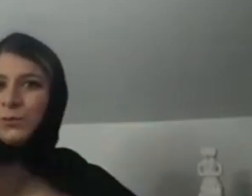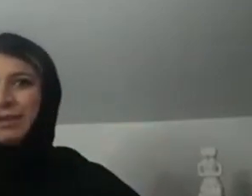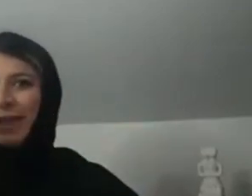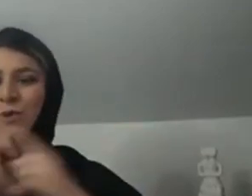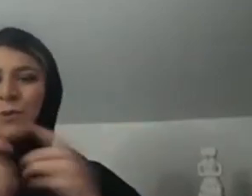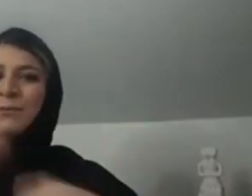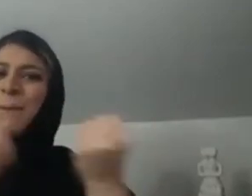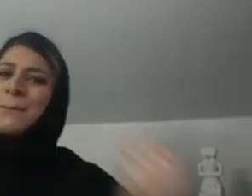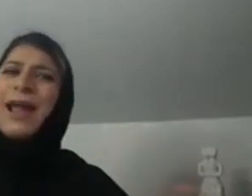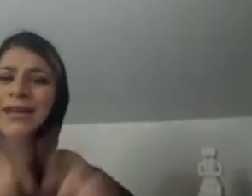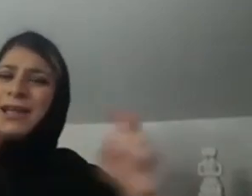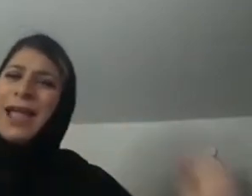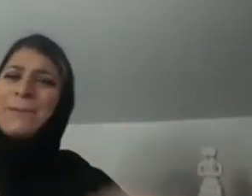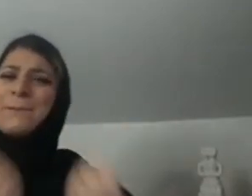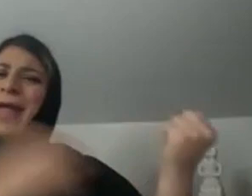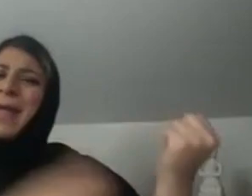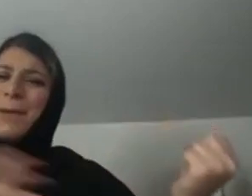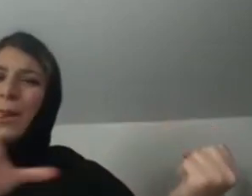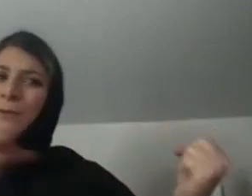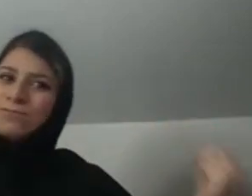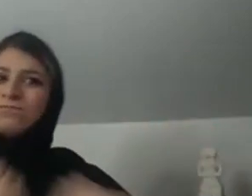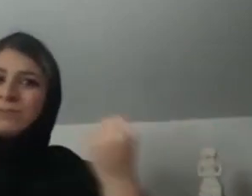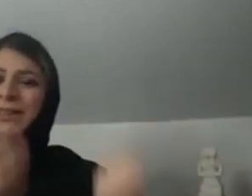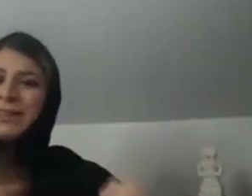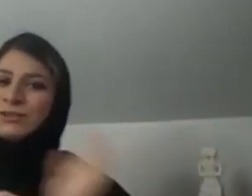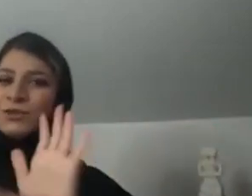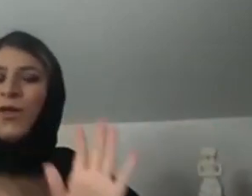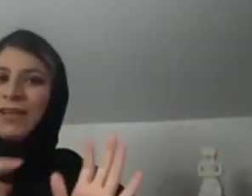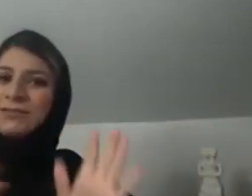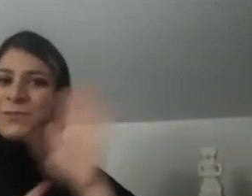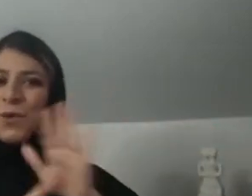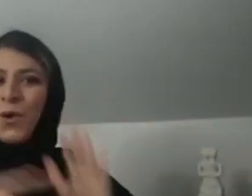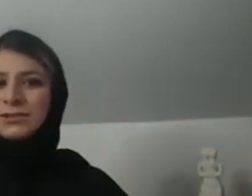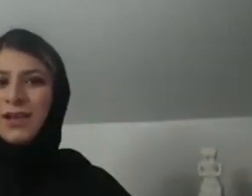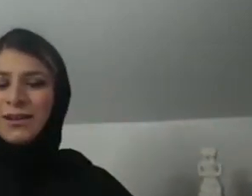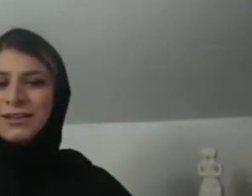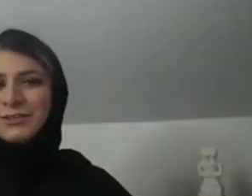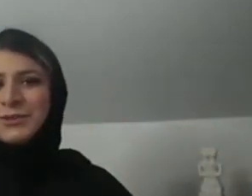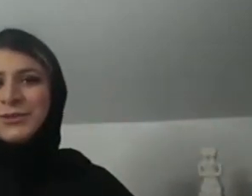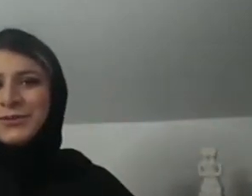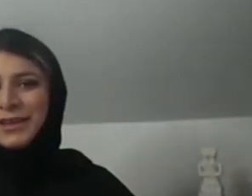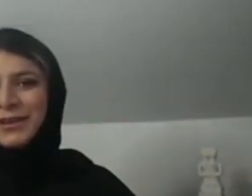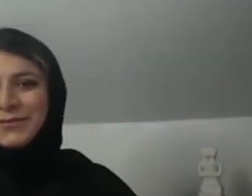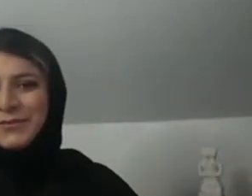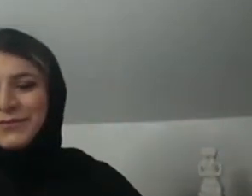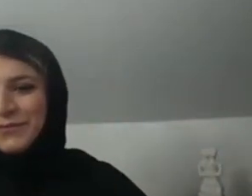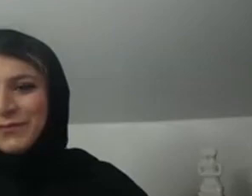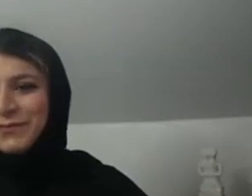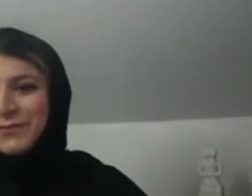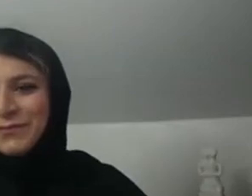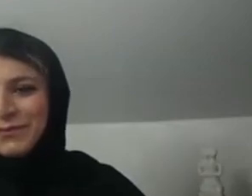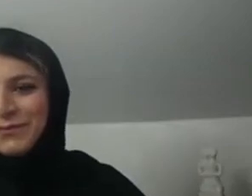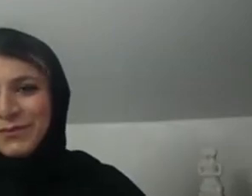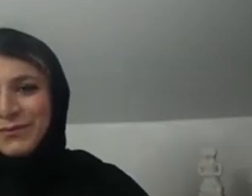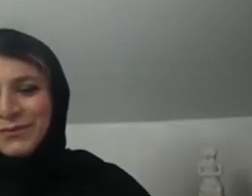more strength. I think, you know, we show people we can do it. We are actually quite empowered, uh, to be able to do that as well.